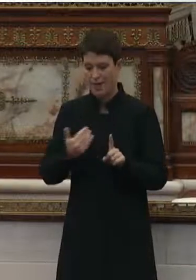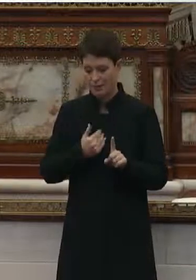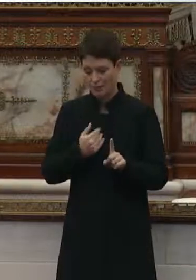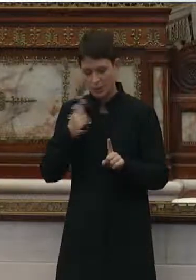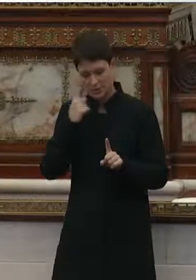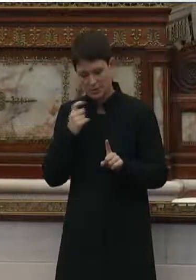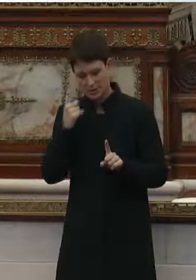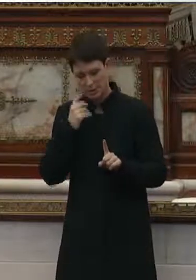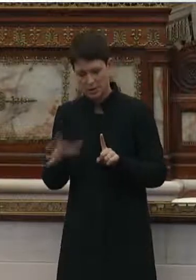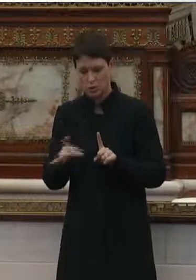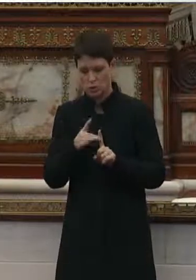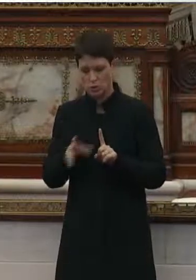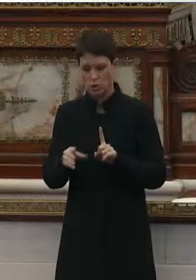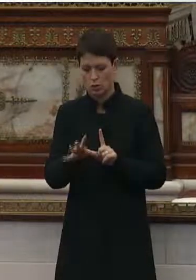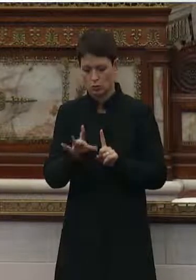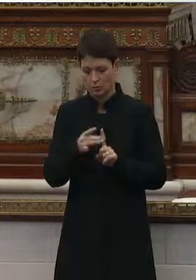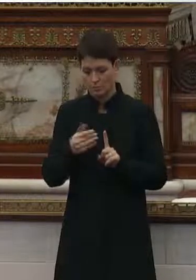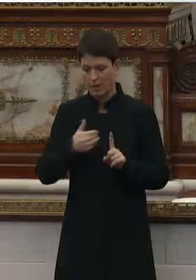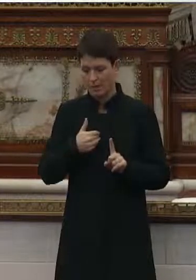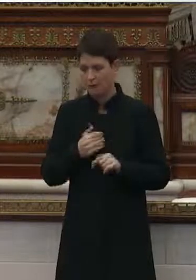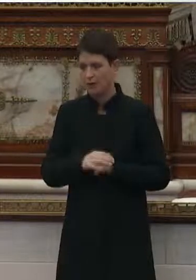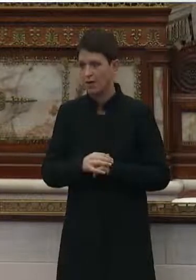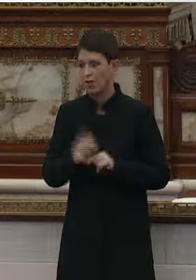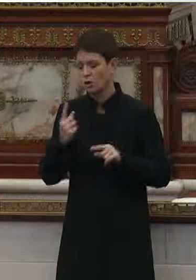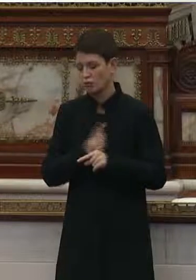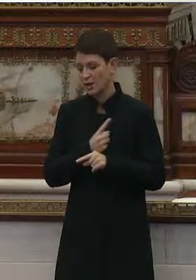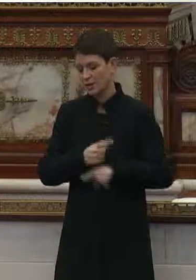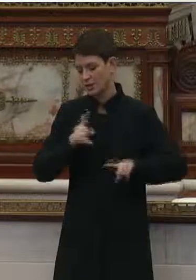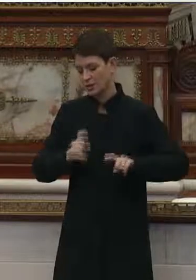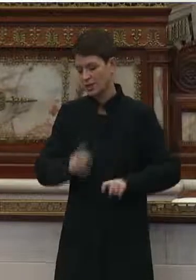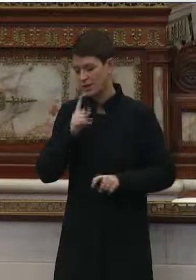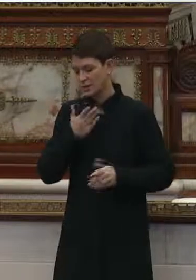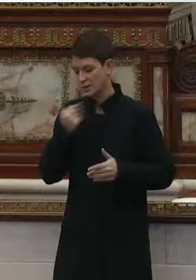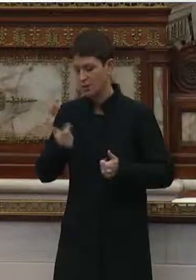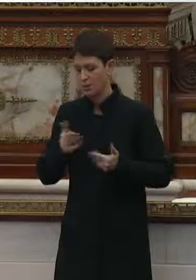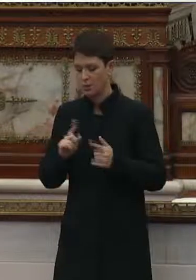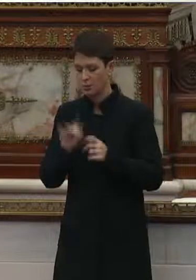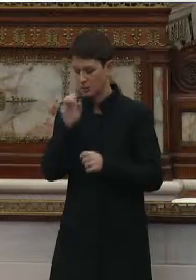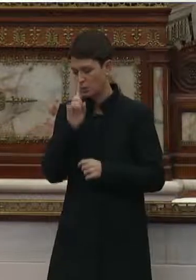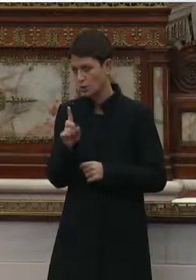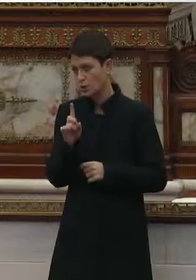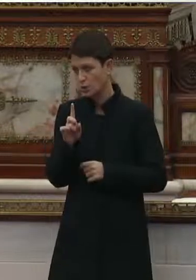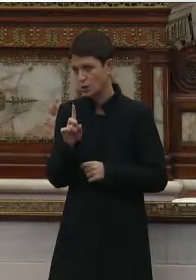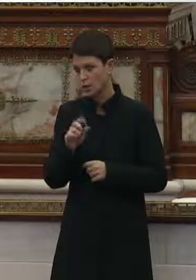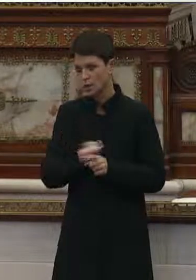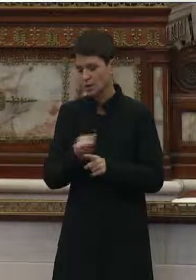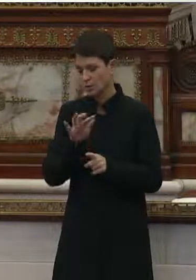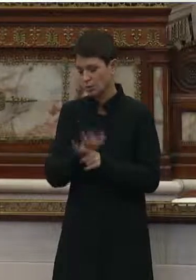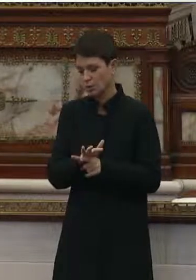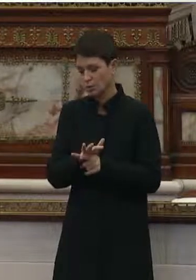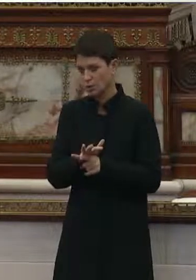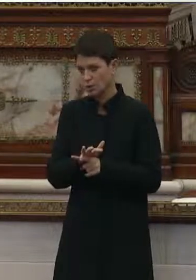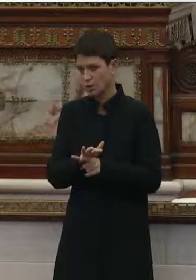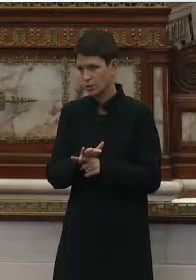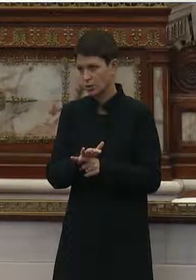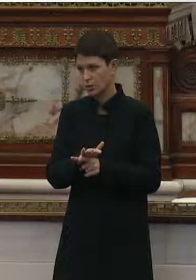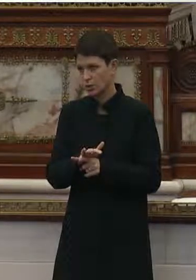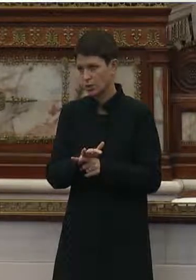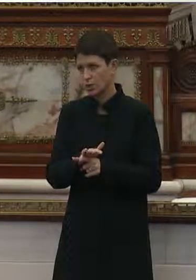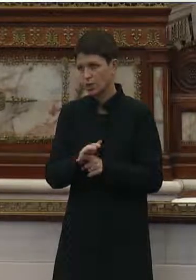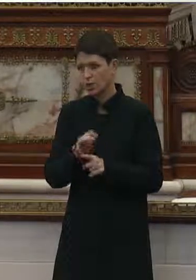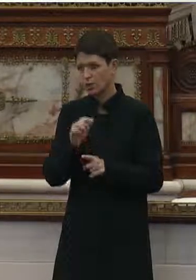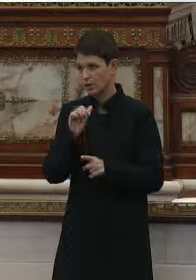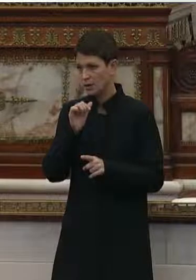suspected COVID-19. Regular testing is the best way to ensure that exposure is not from positive